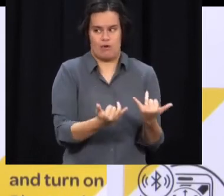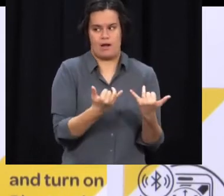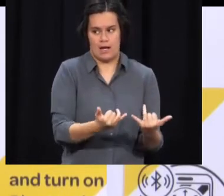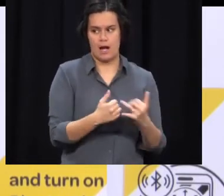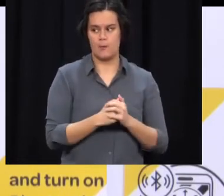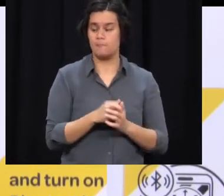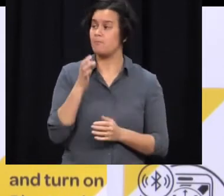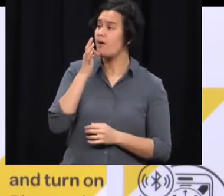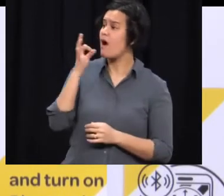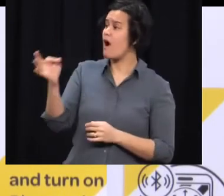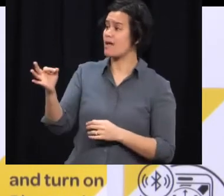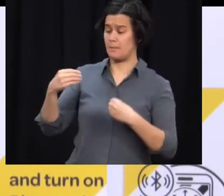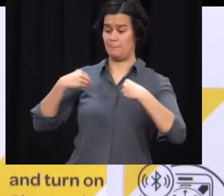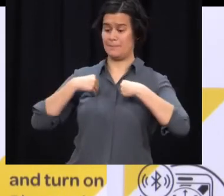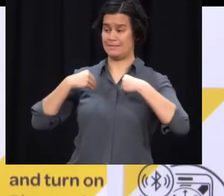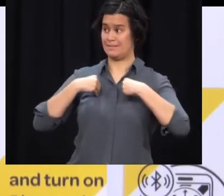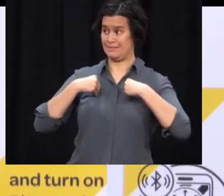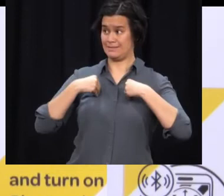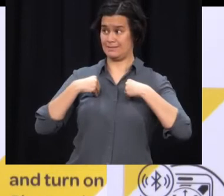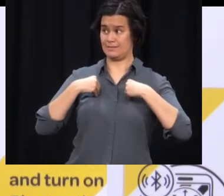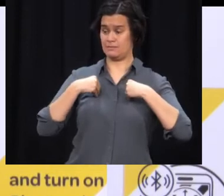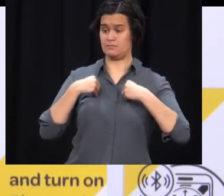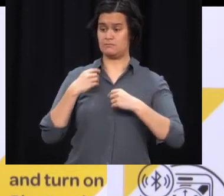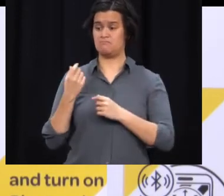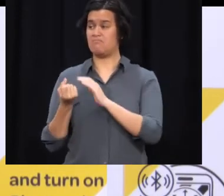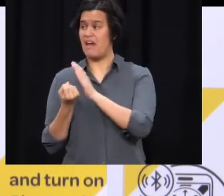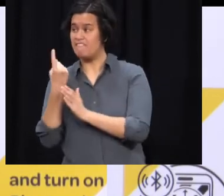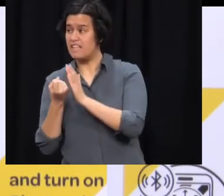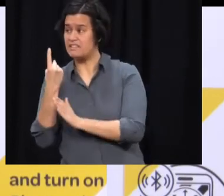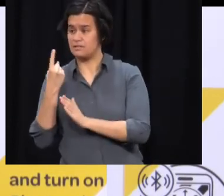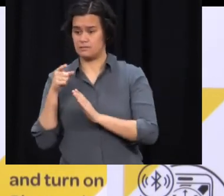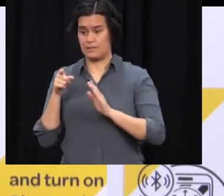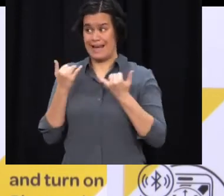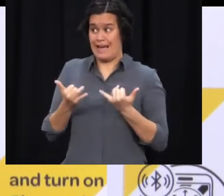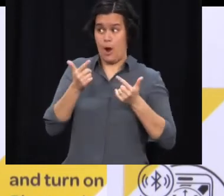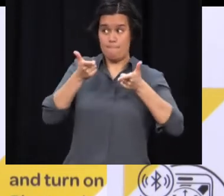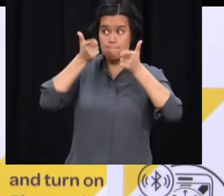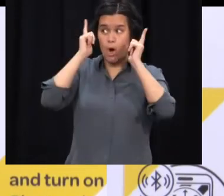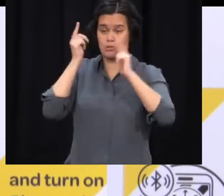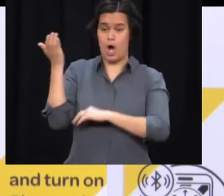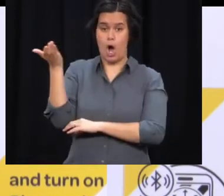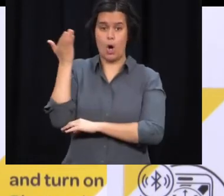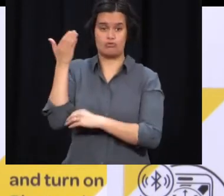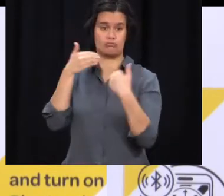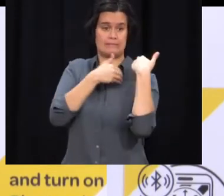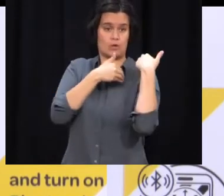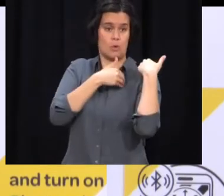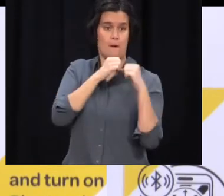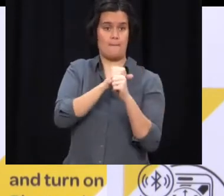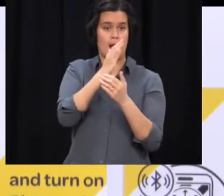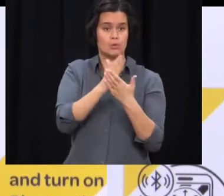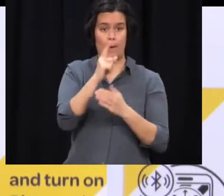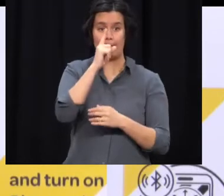businesses will be the plan to patrons that are perhaps frustrated with the rules? Look, I acknowledge that